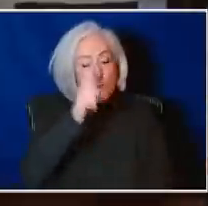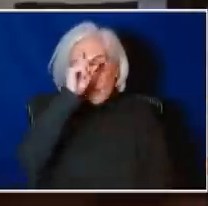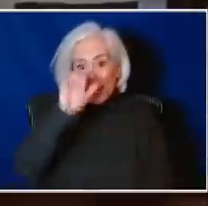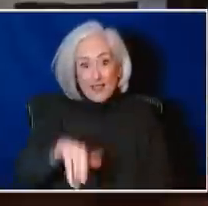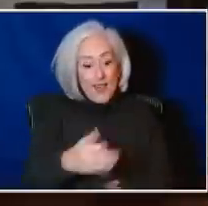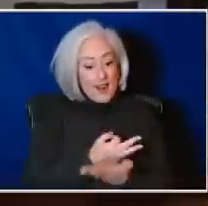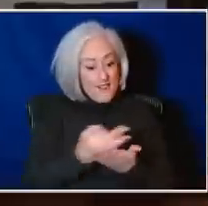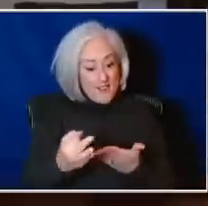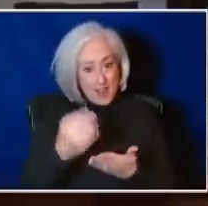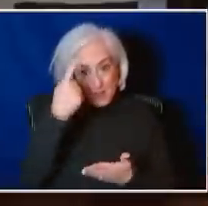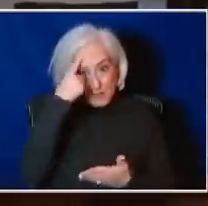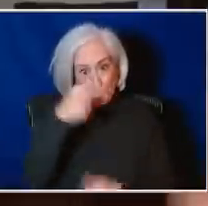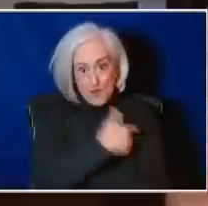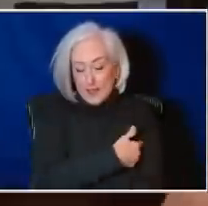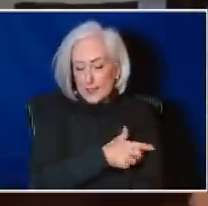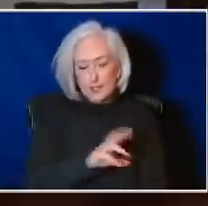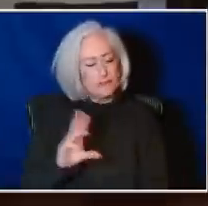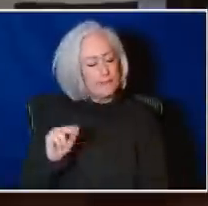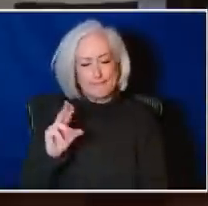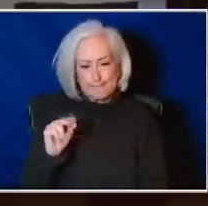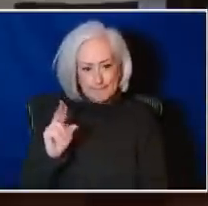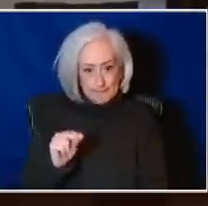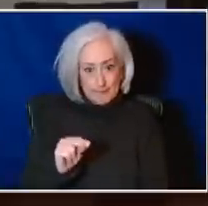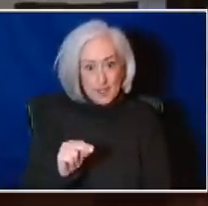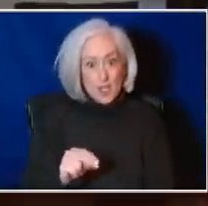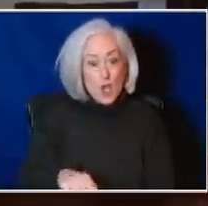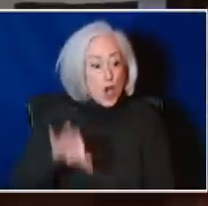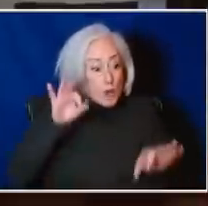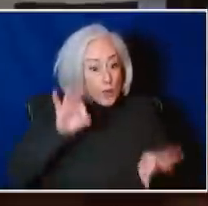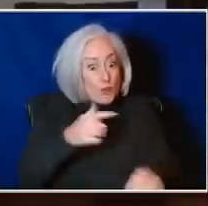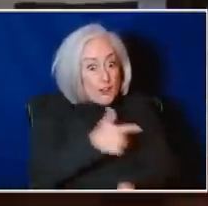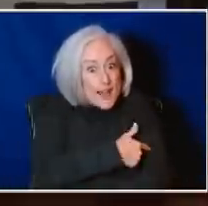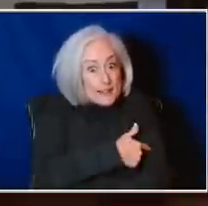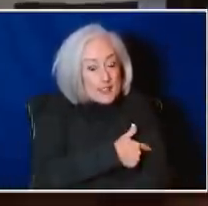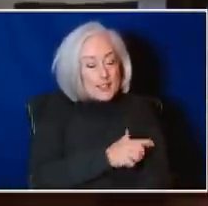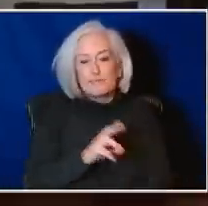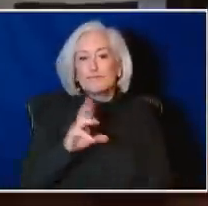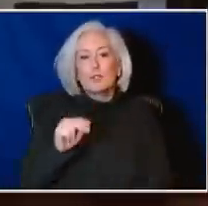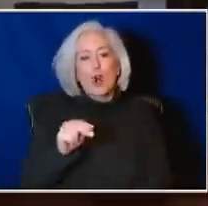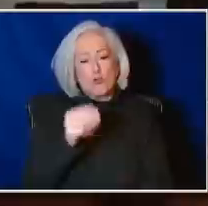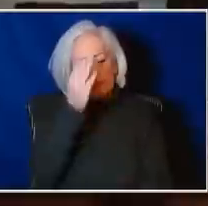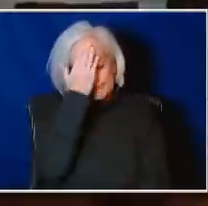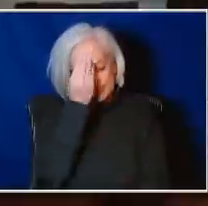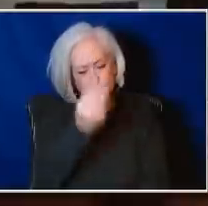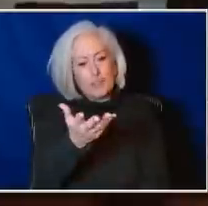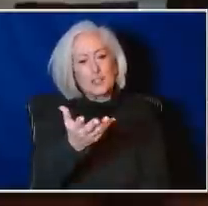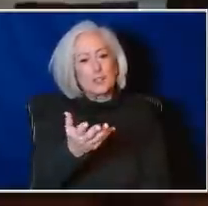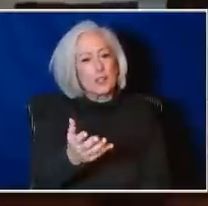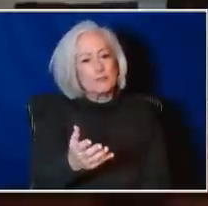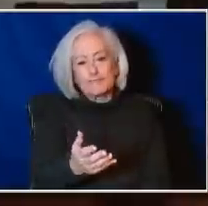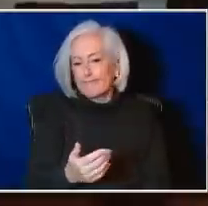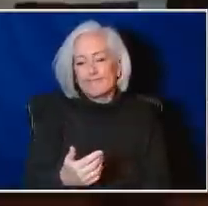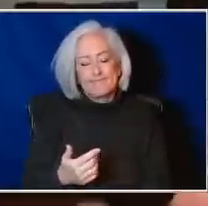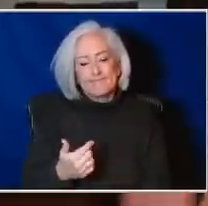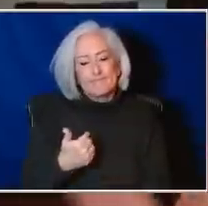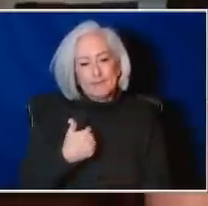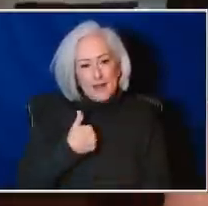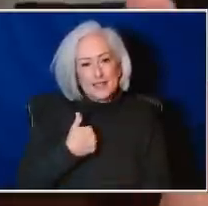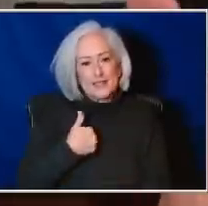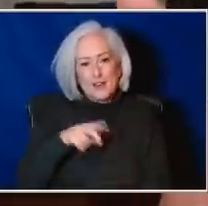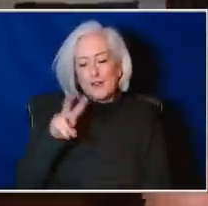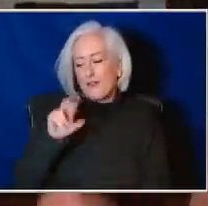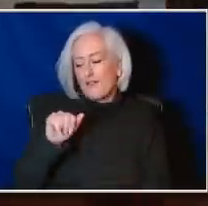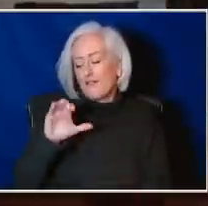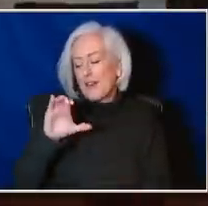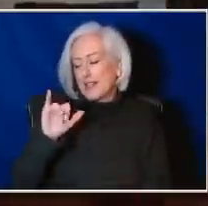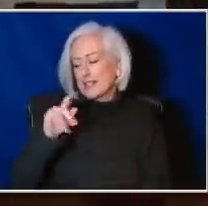failure of the vaccine. Is this a perfect vaccine? No. I'd be the first one to say as a vaccinologist, it isn't. Is